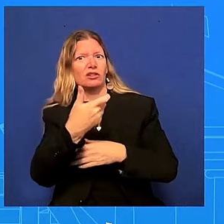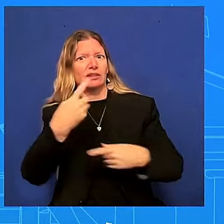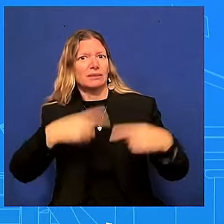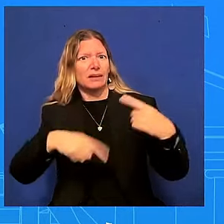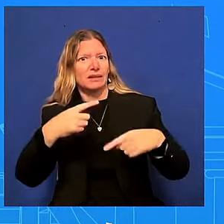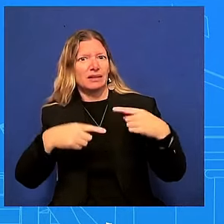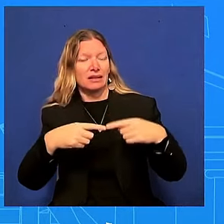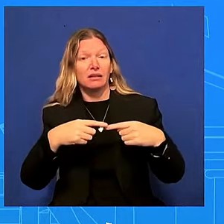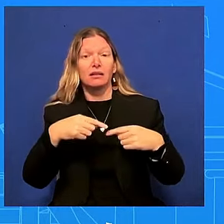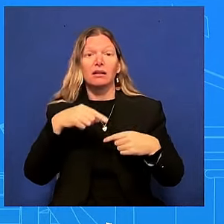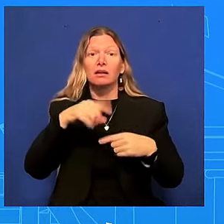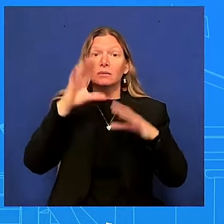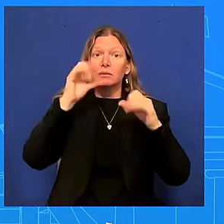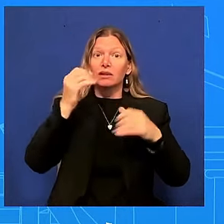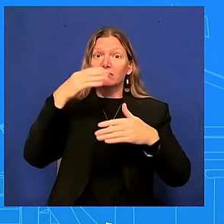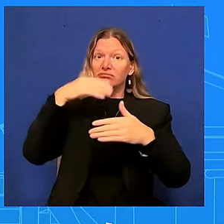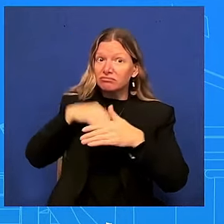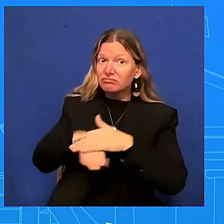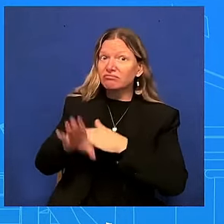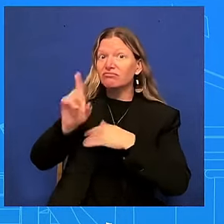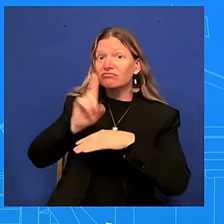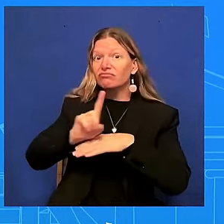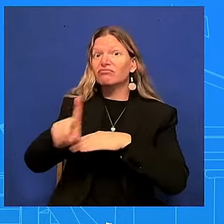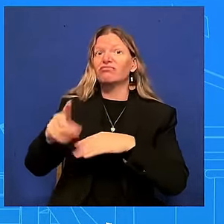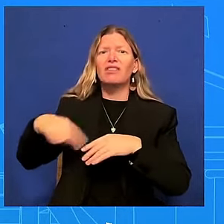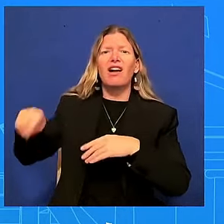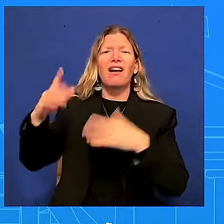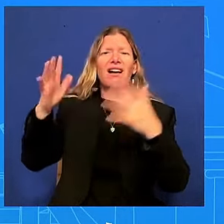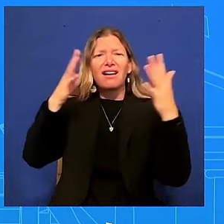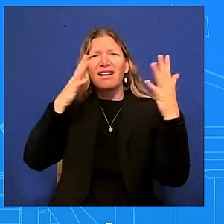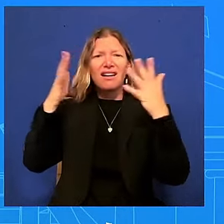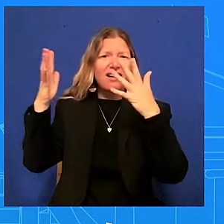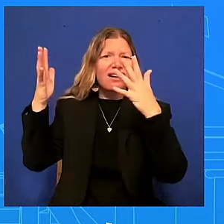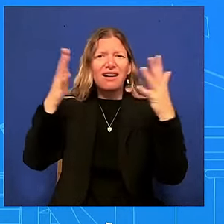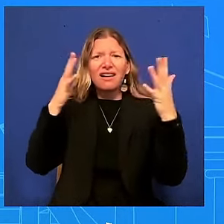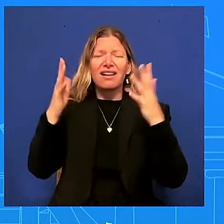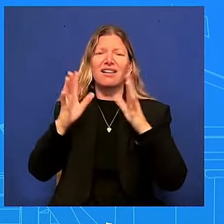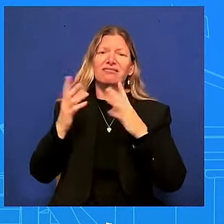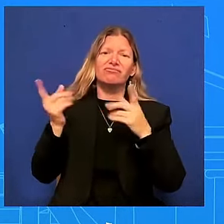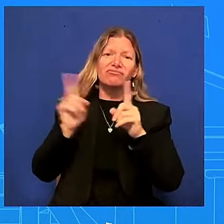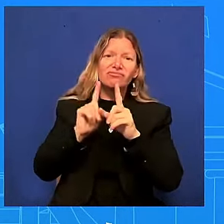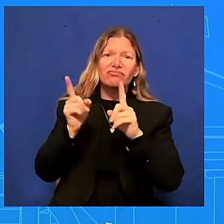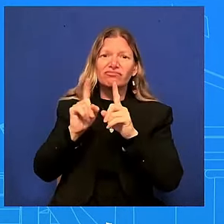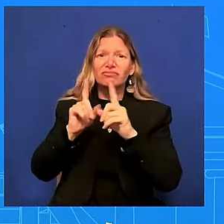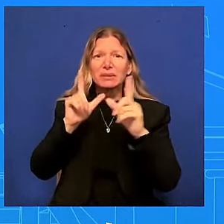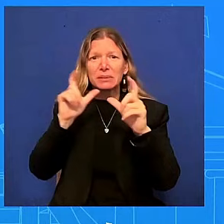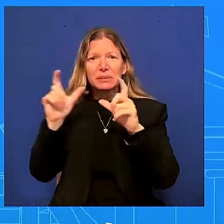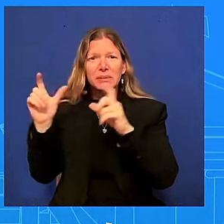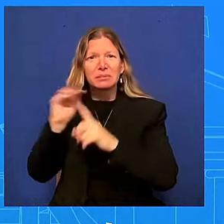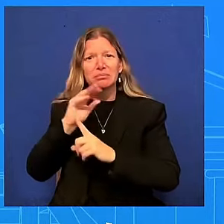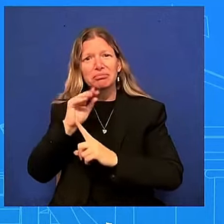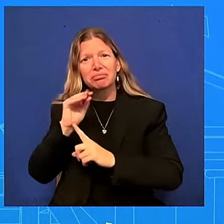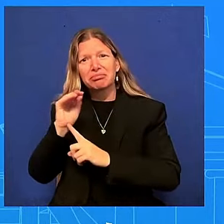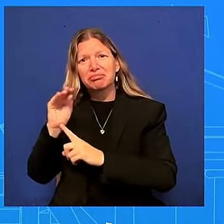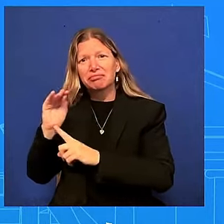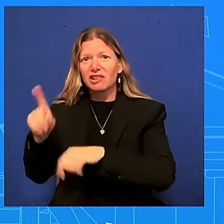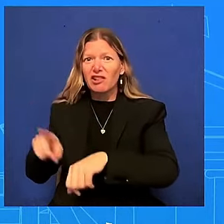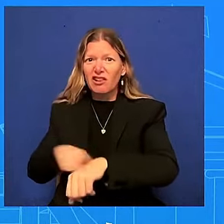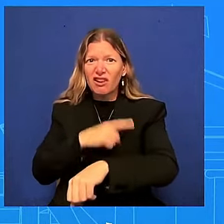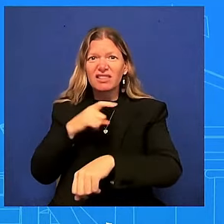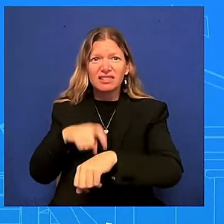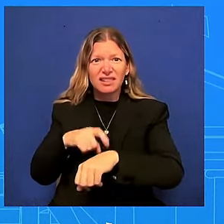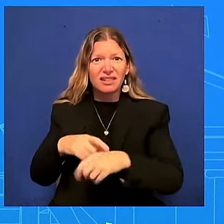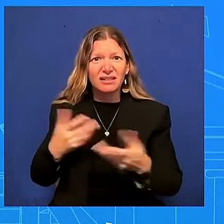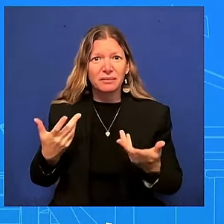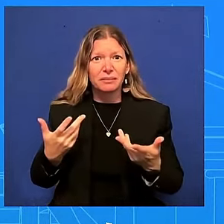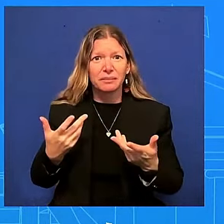photo line with them for some time some some of your colleagues had an opportunity to speak to